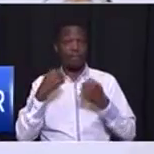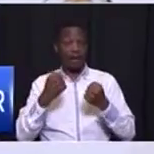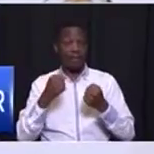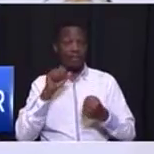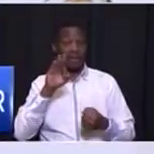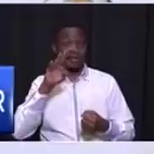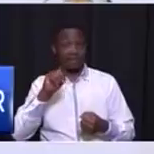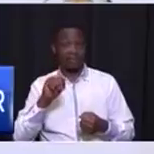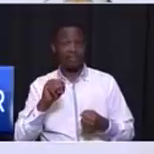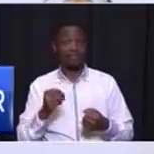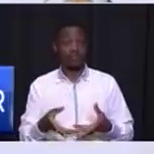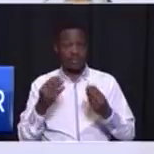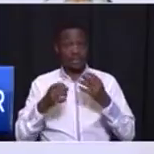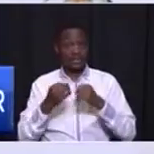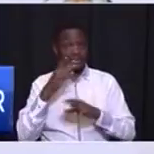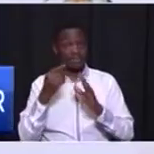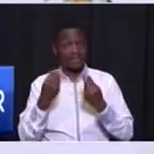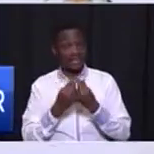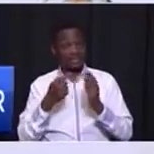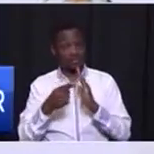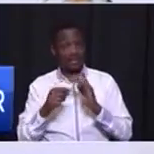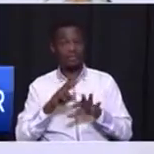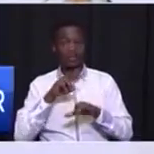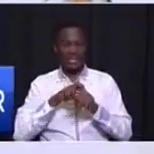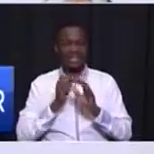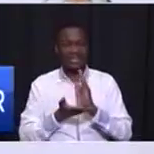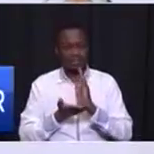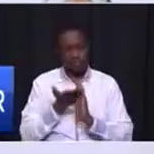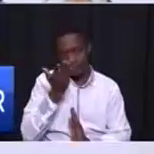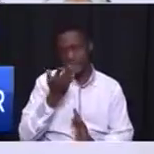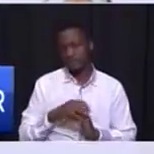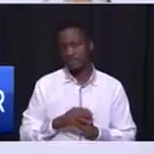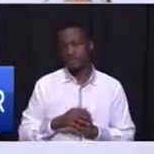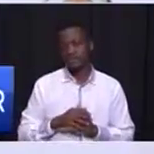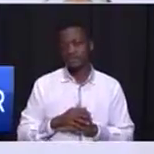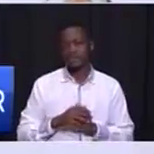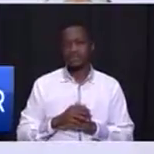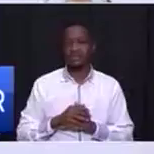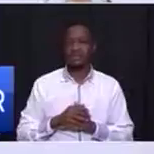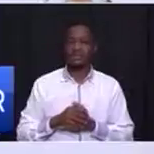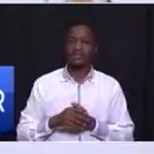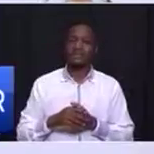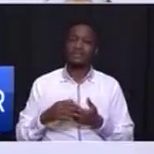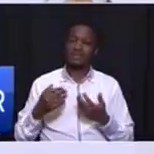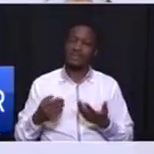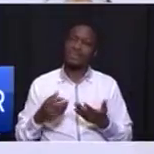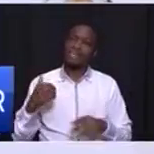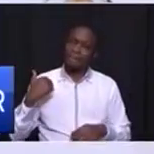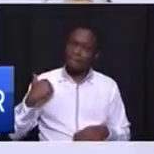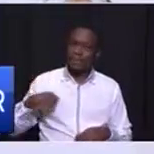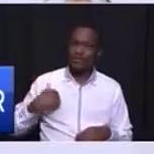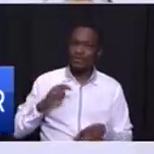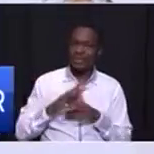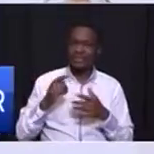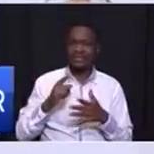you getting some things right but we need improvements despite these unqualified audits municipalities in